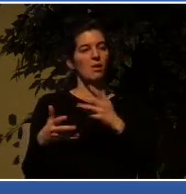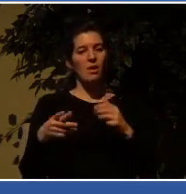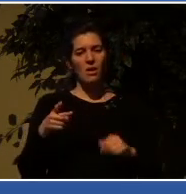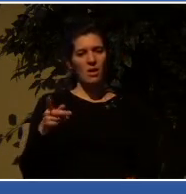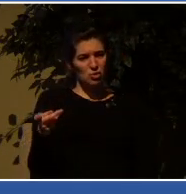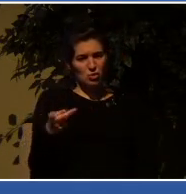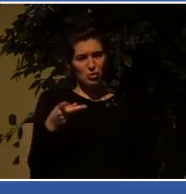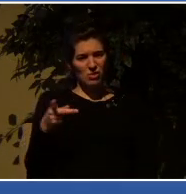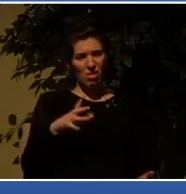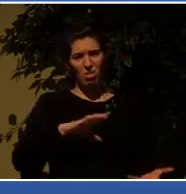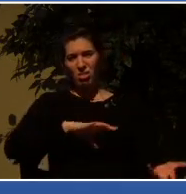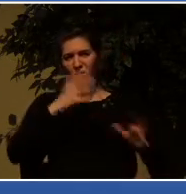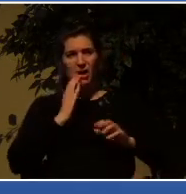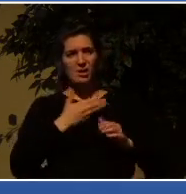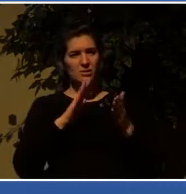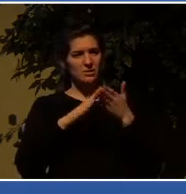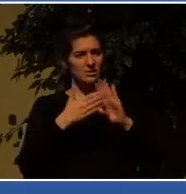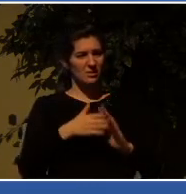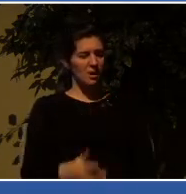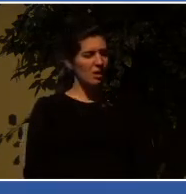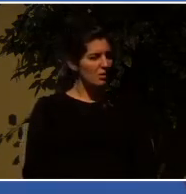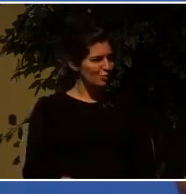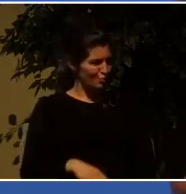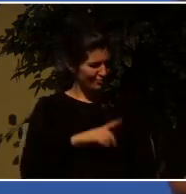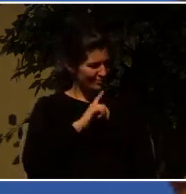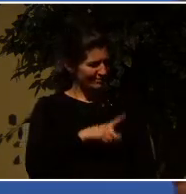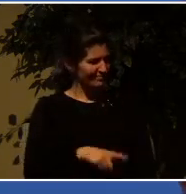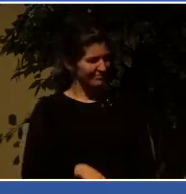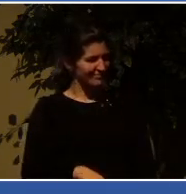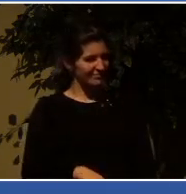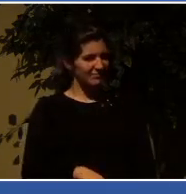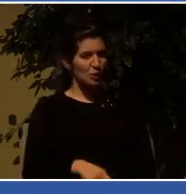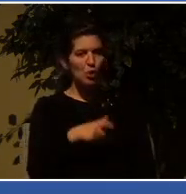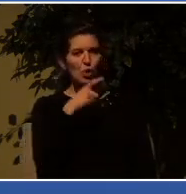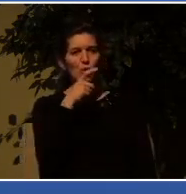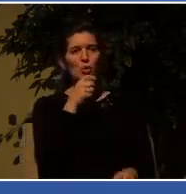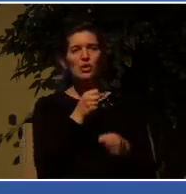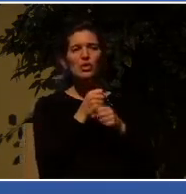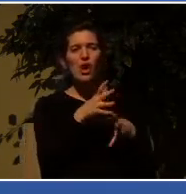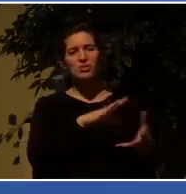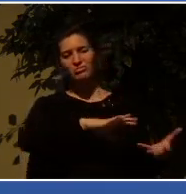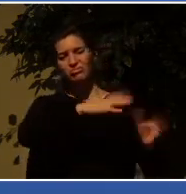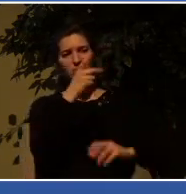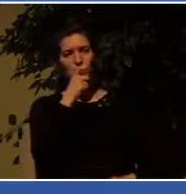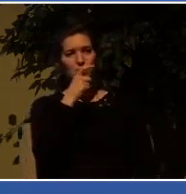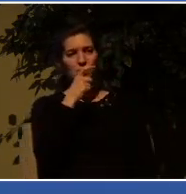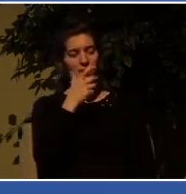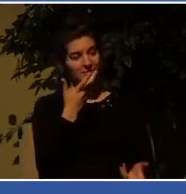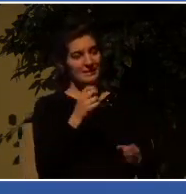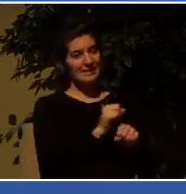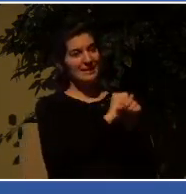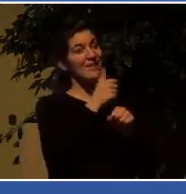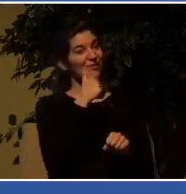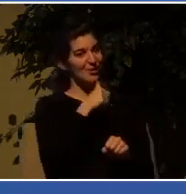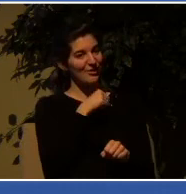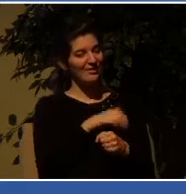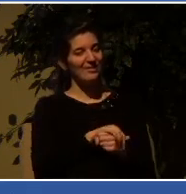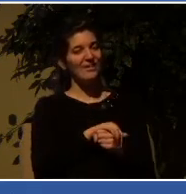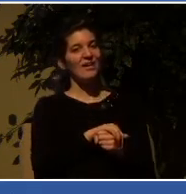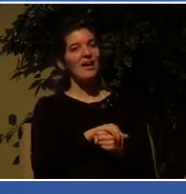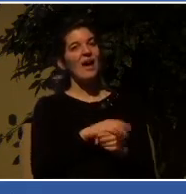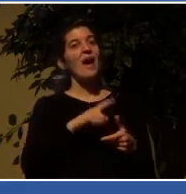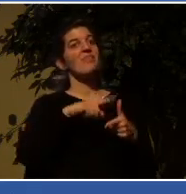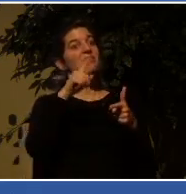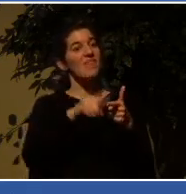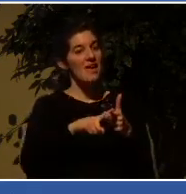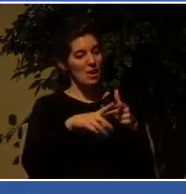caused the uproar? First of all, it was the slave girl. Then who caused the uproar? It was the